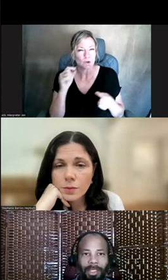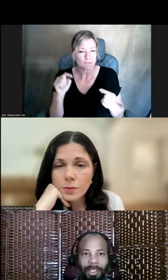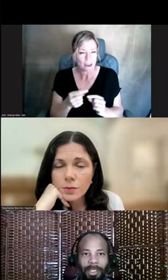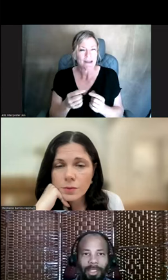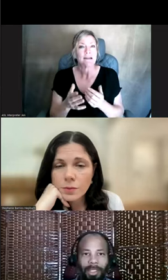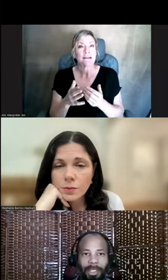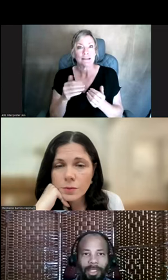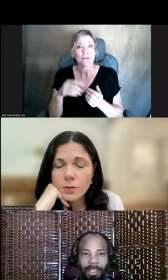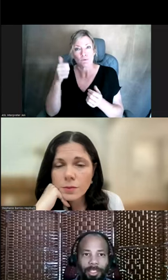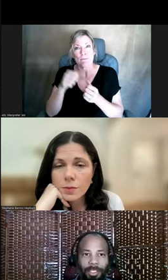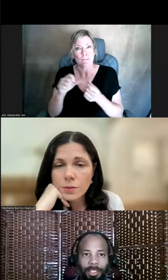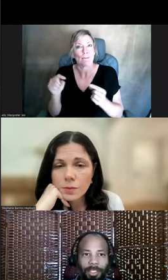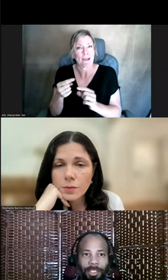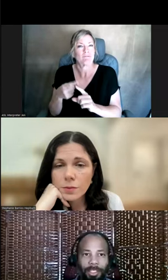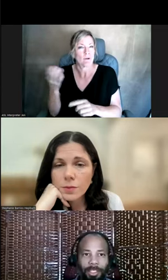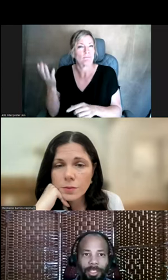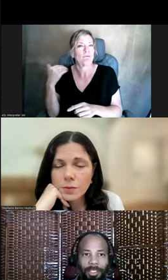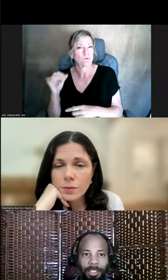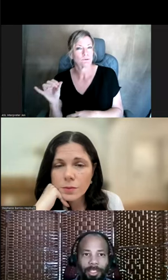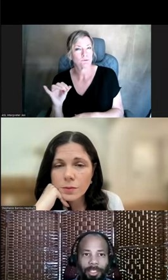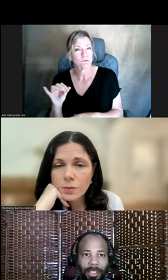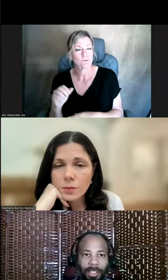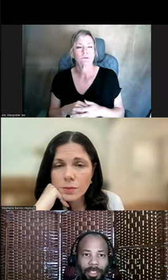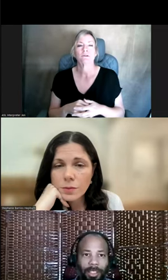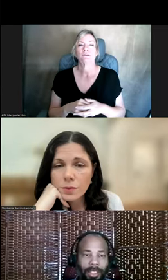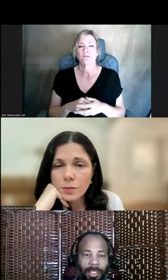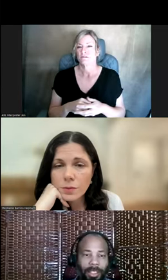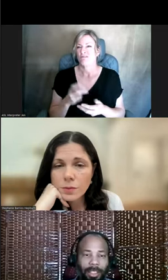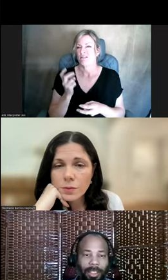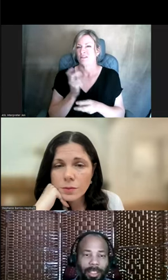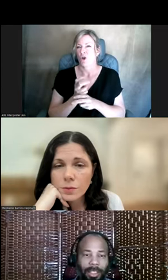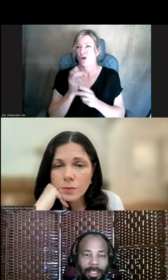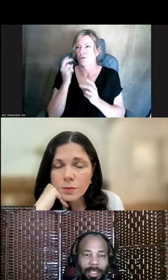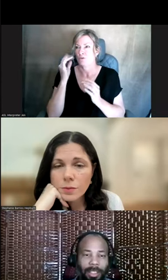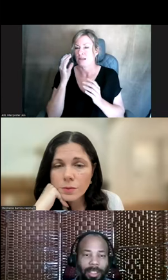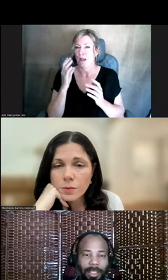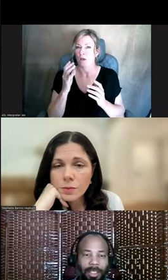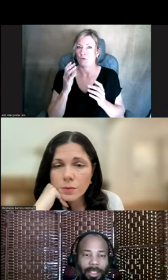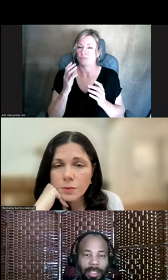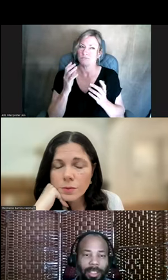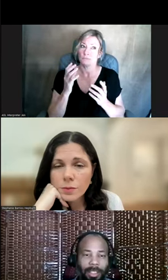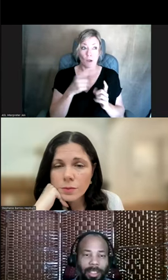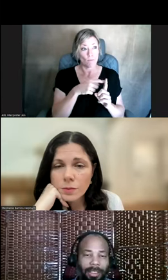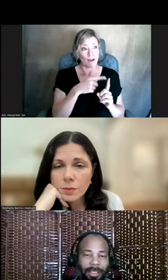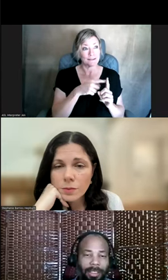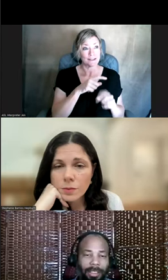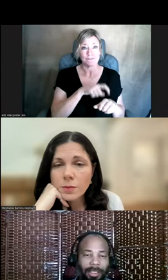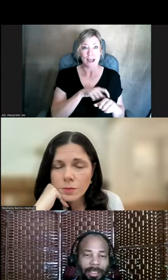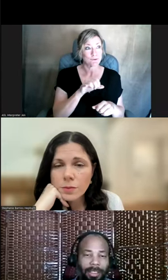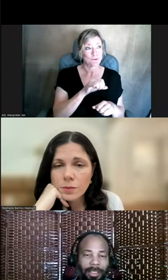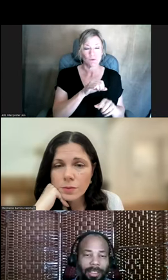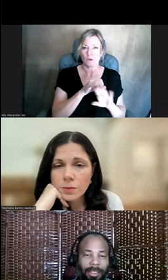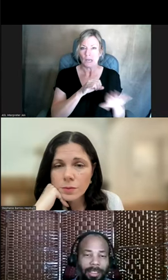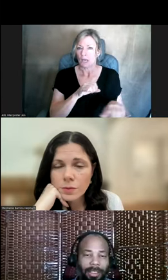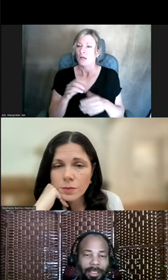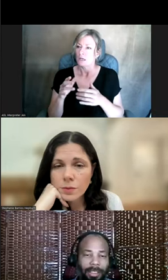remember painful memories. And so it can be really hard to think about the times that have been good in life. It's easy to